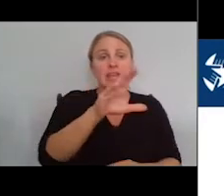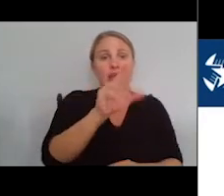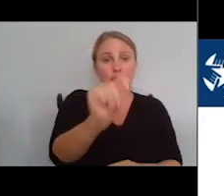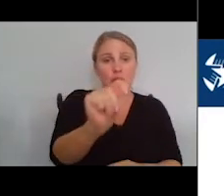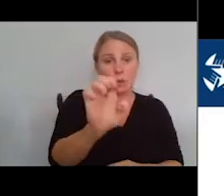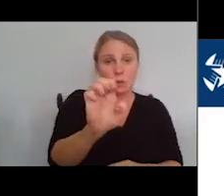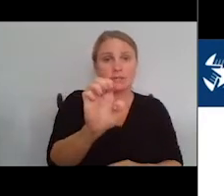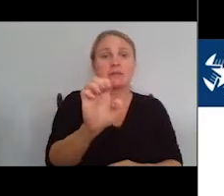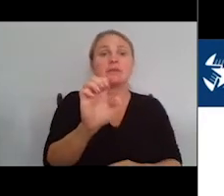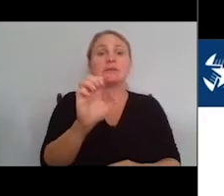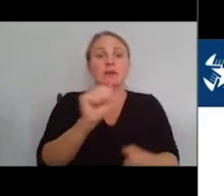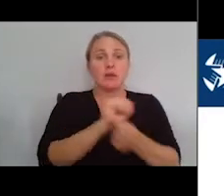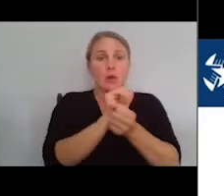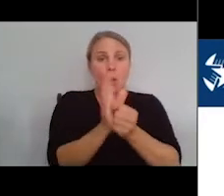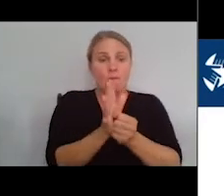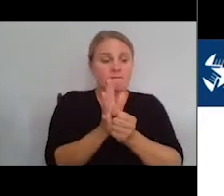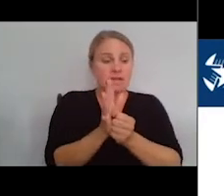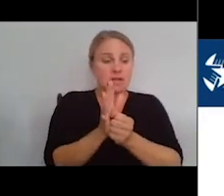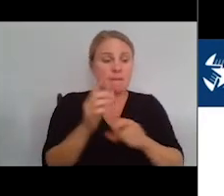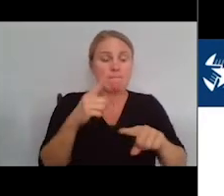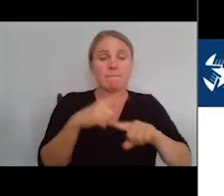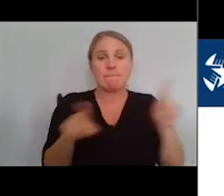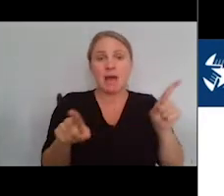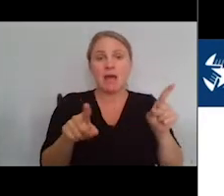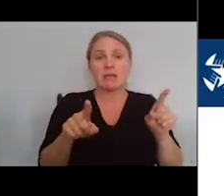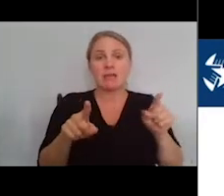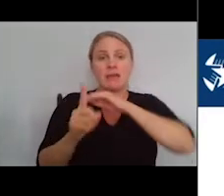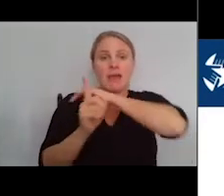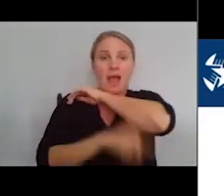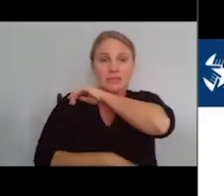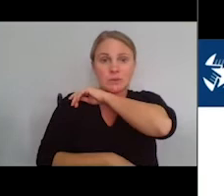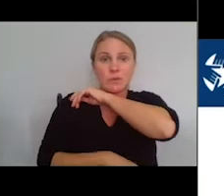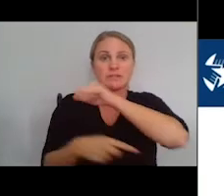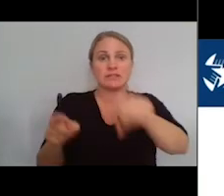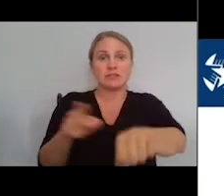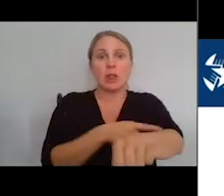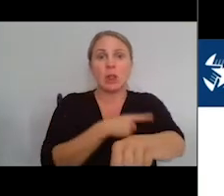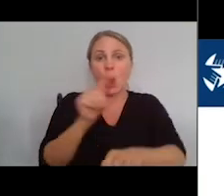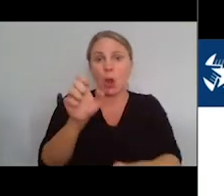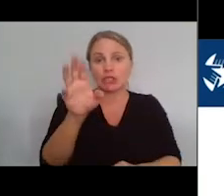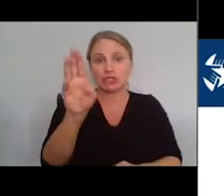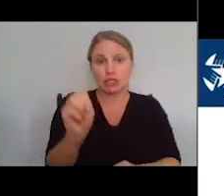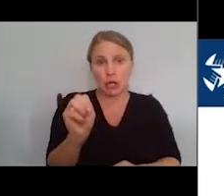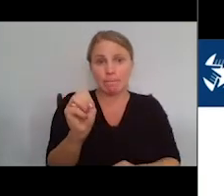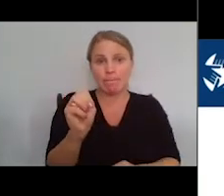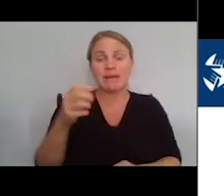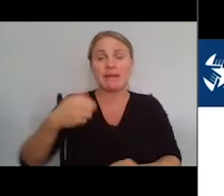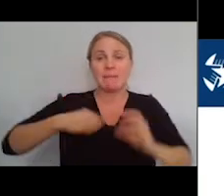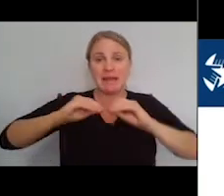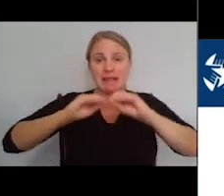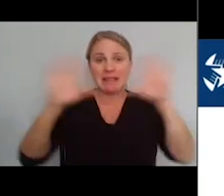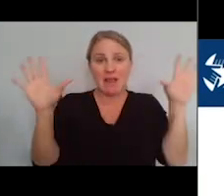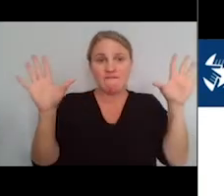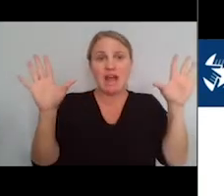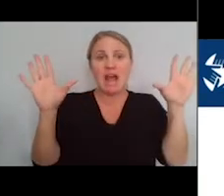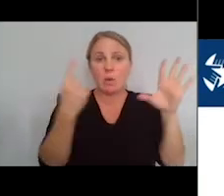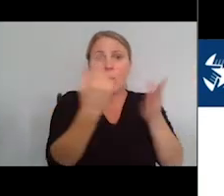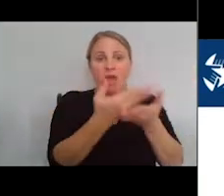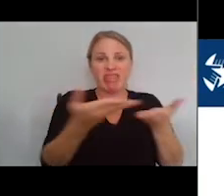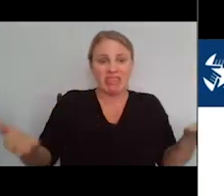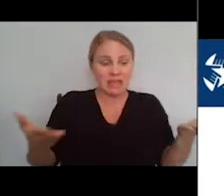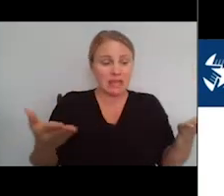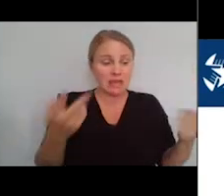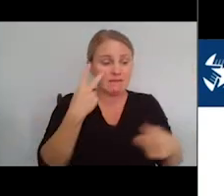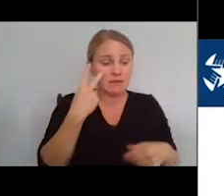and ending the pandemic, but the consequences long-term of COVID. Let me clarify one thing. Although you've seen the